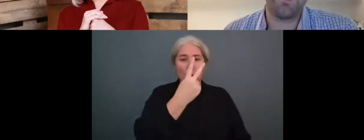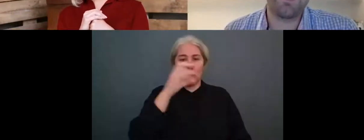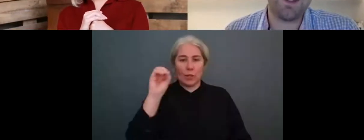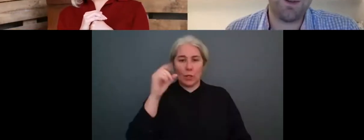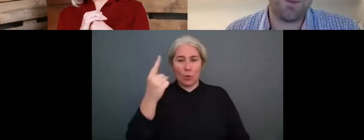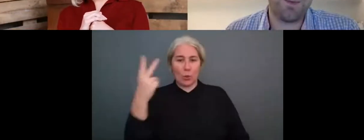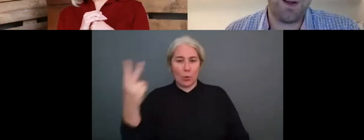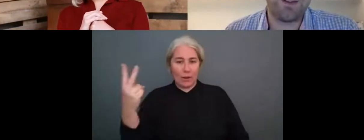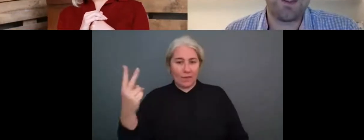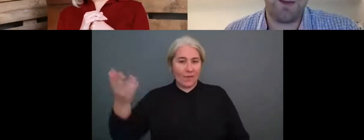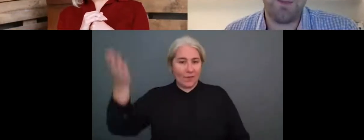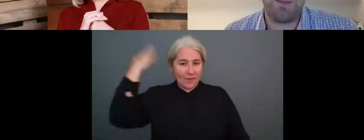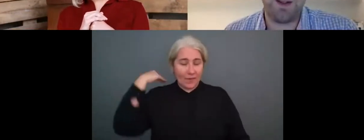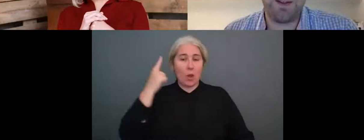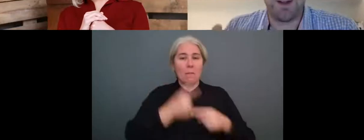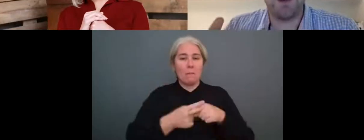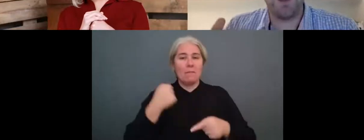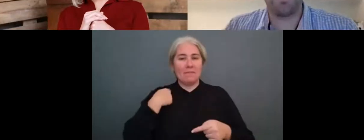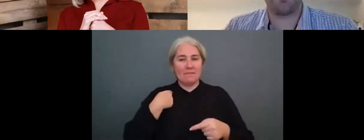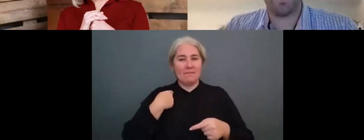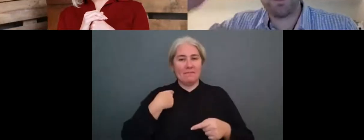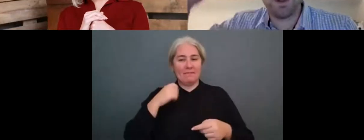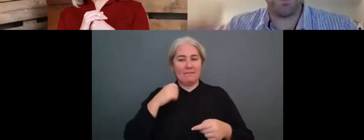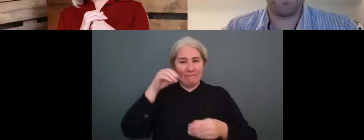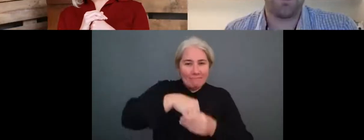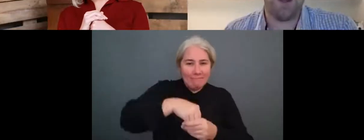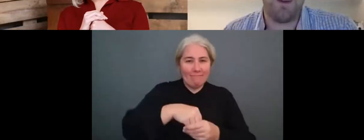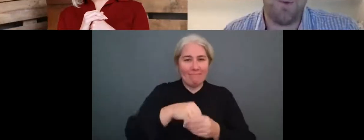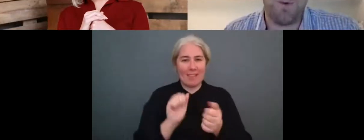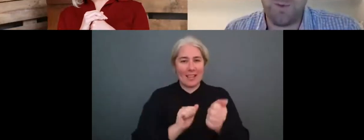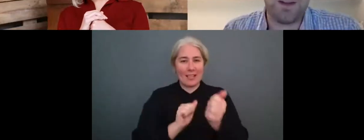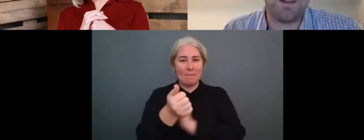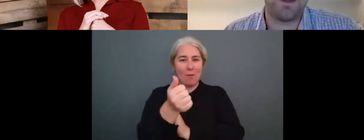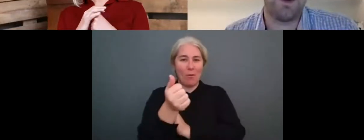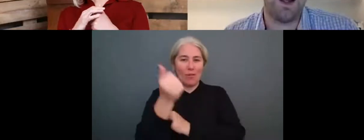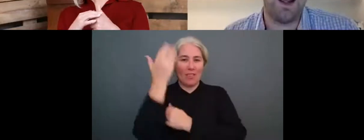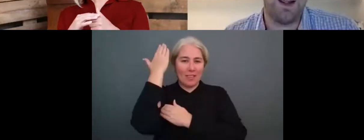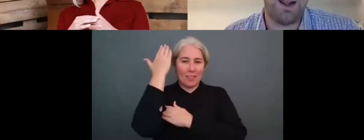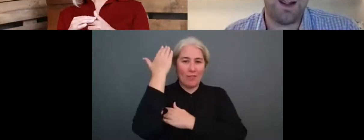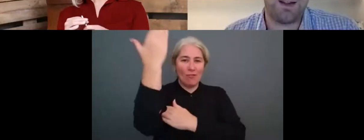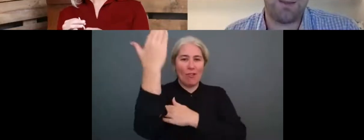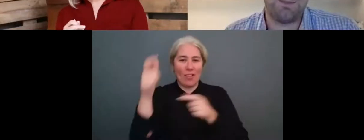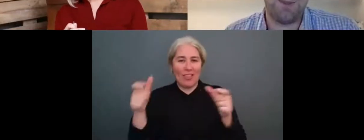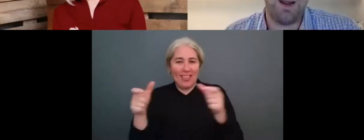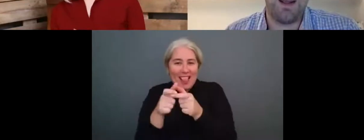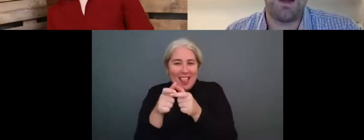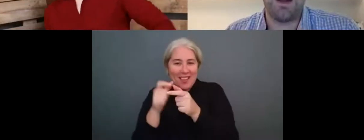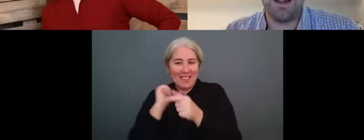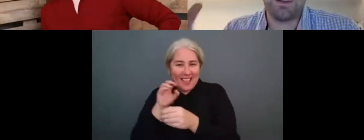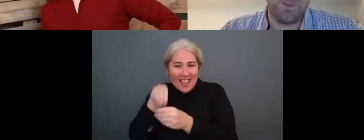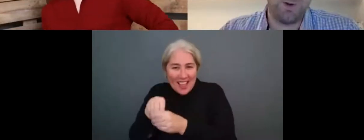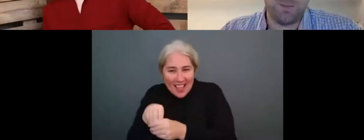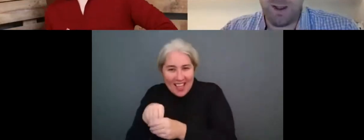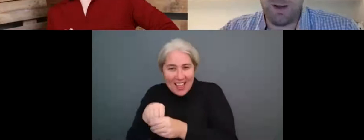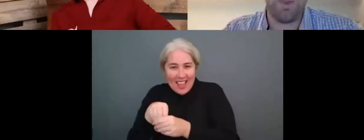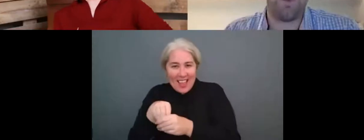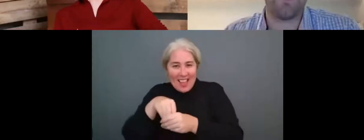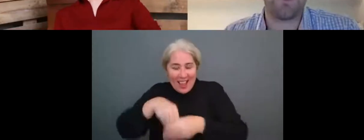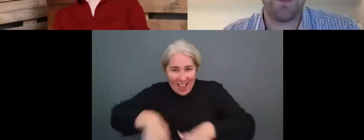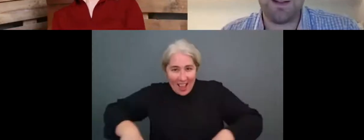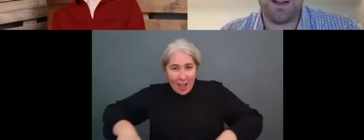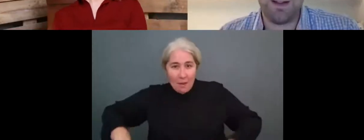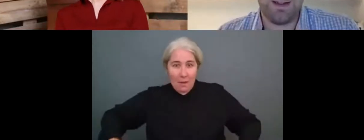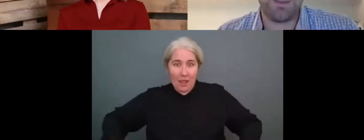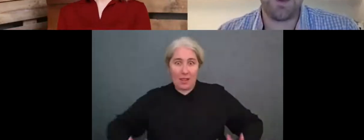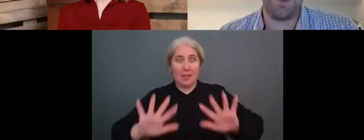own sports clubs of which I'm a member. So from grassroots, um, all the way to, uh, uh, kind of, uh, elite sport, um, not